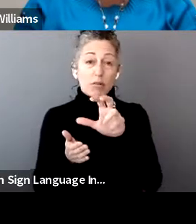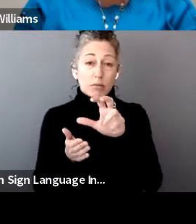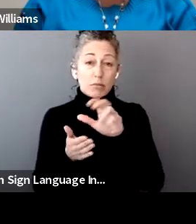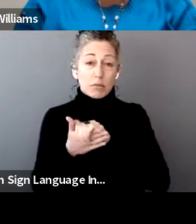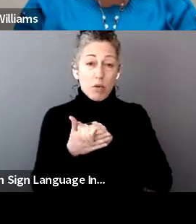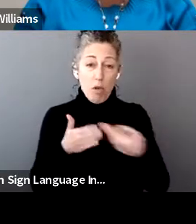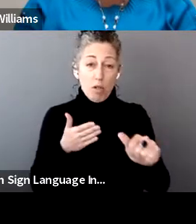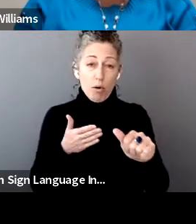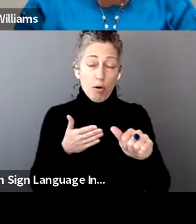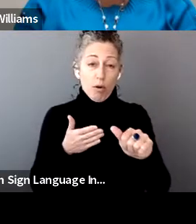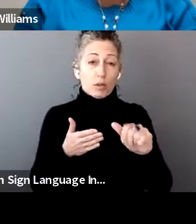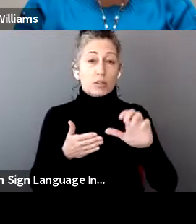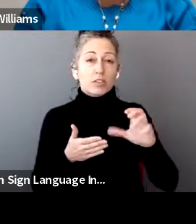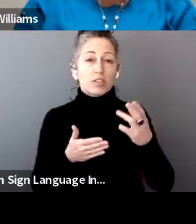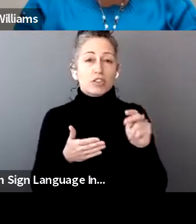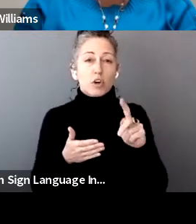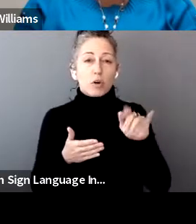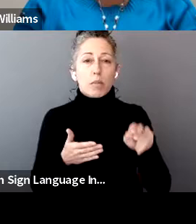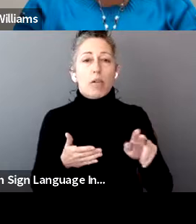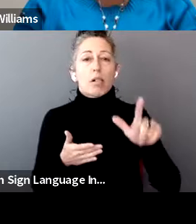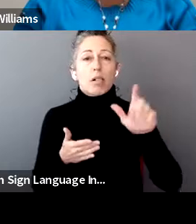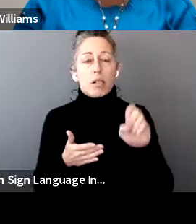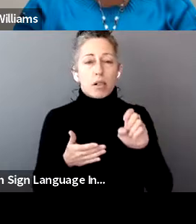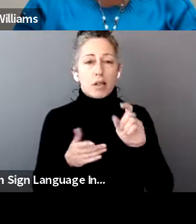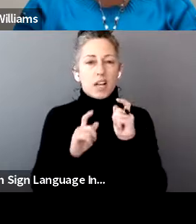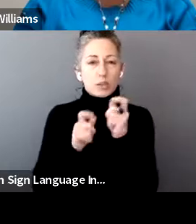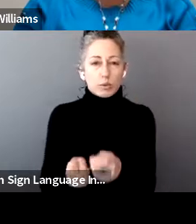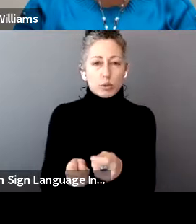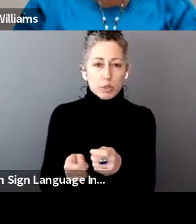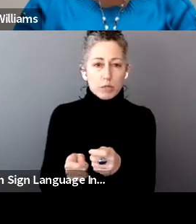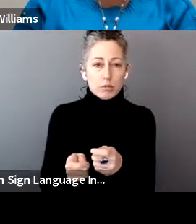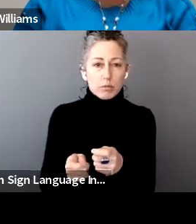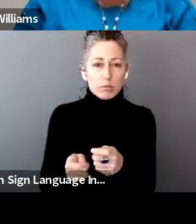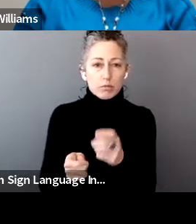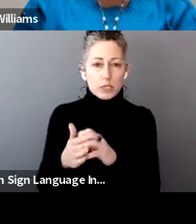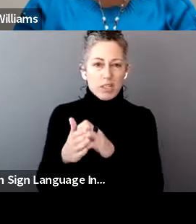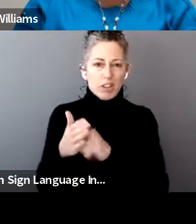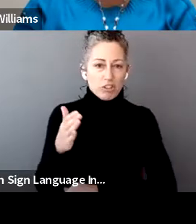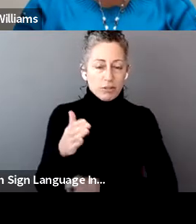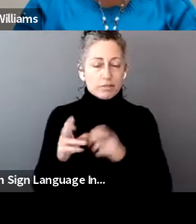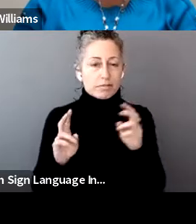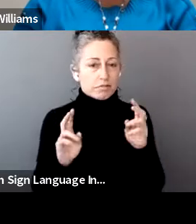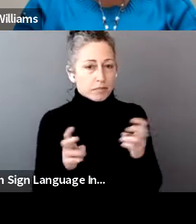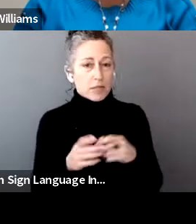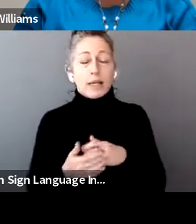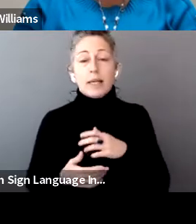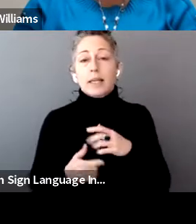exemption or deduction. And then there's also